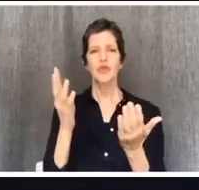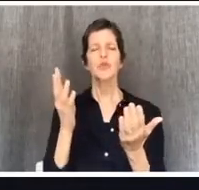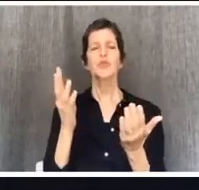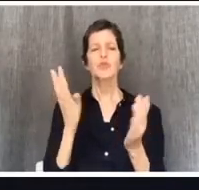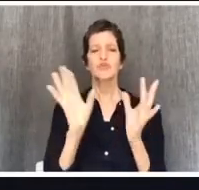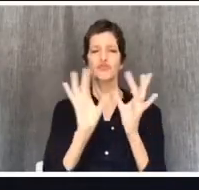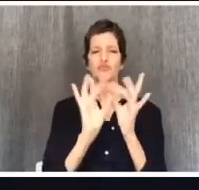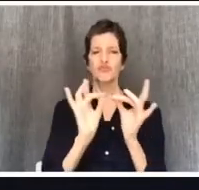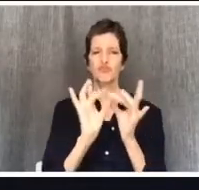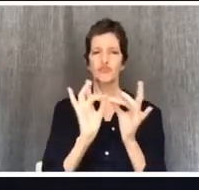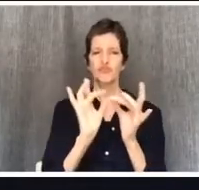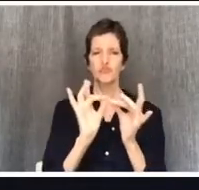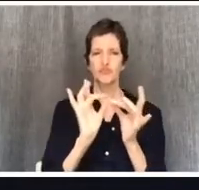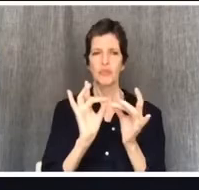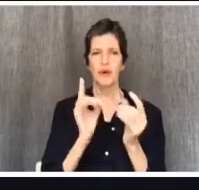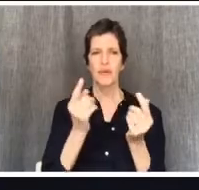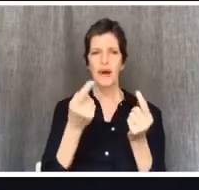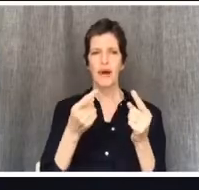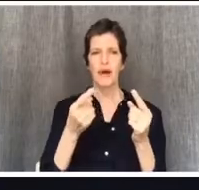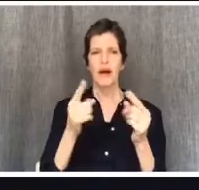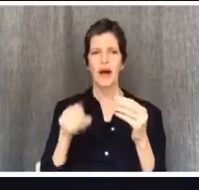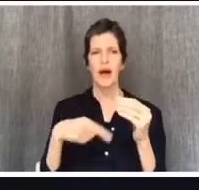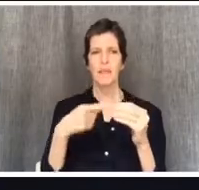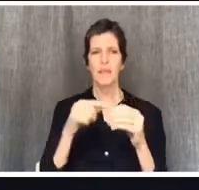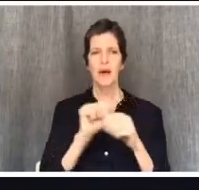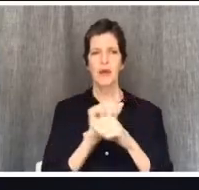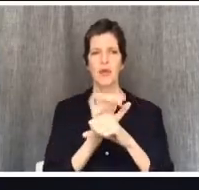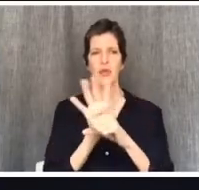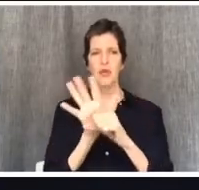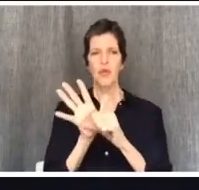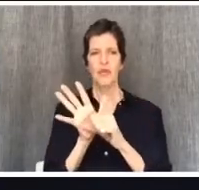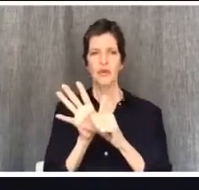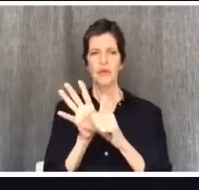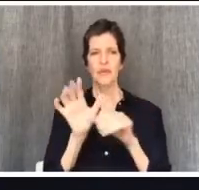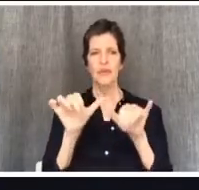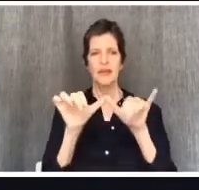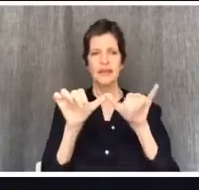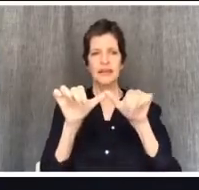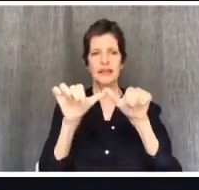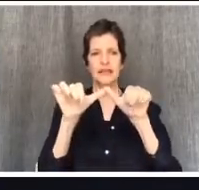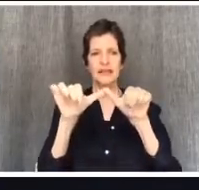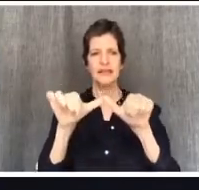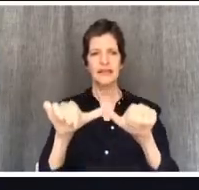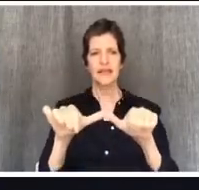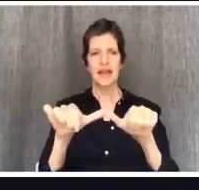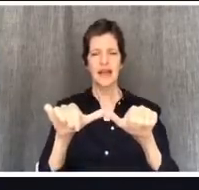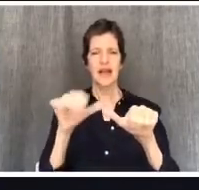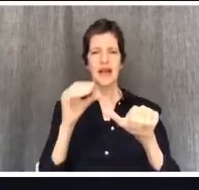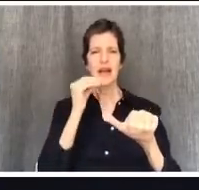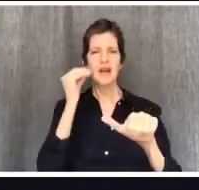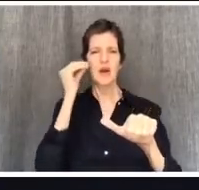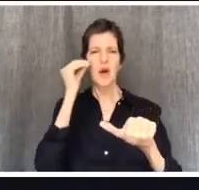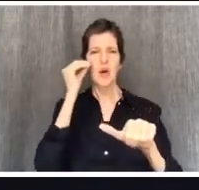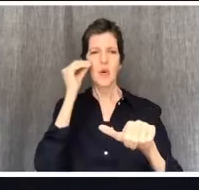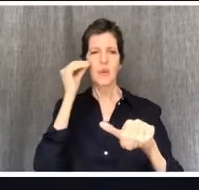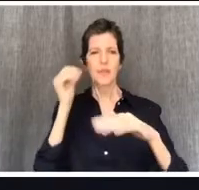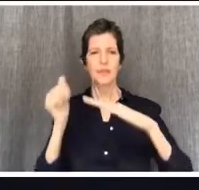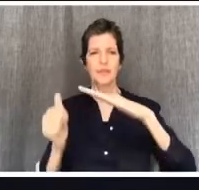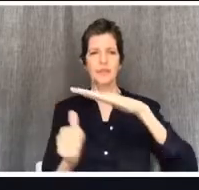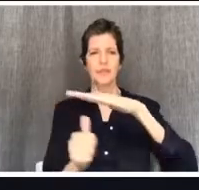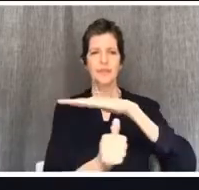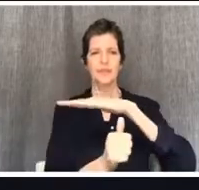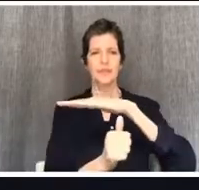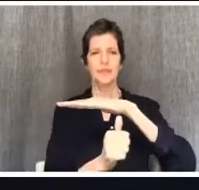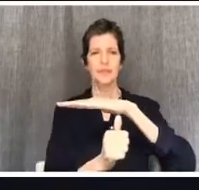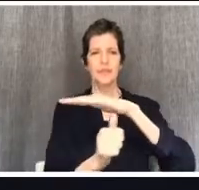what's happening right now. This last week, the stay-at-home orders have been extended for some number of weeks. And I know that